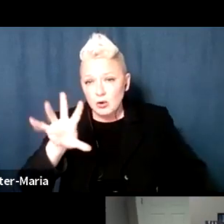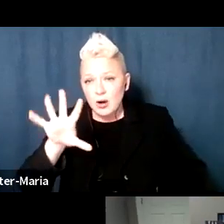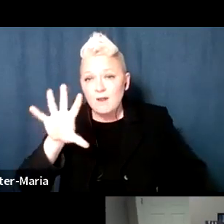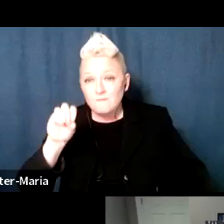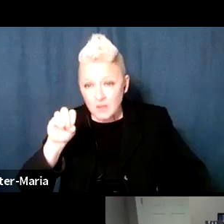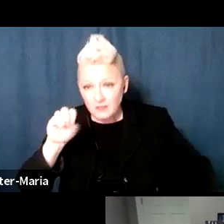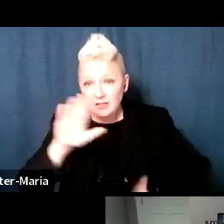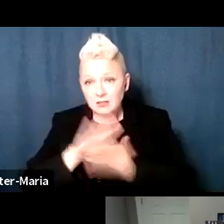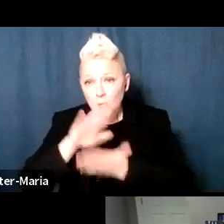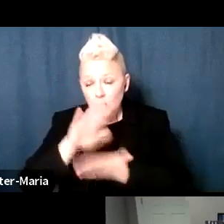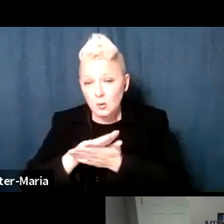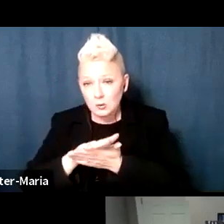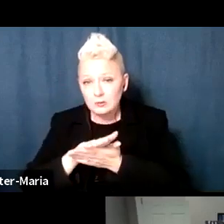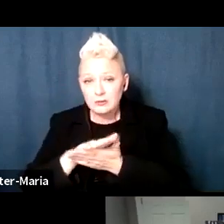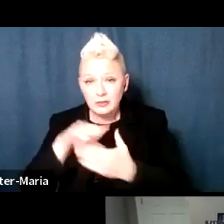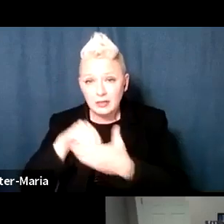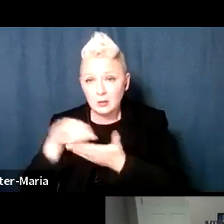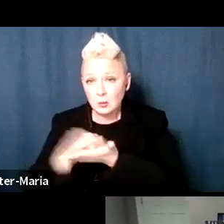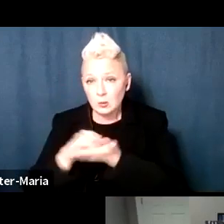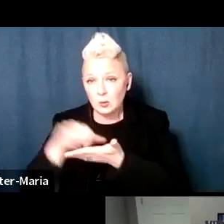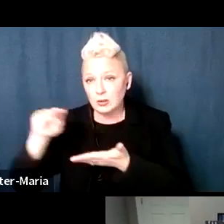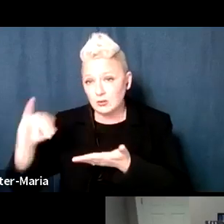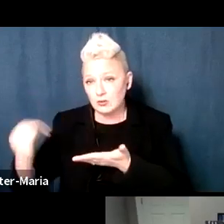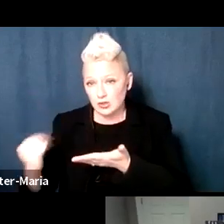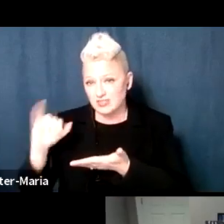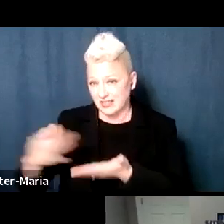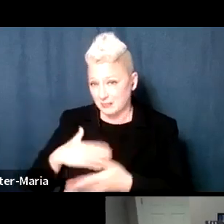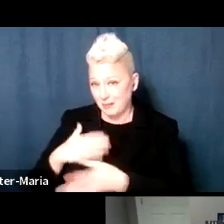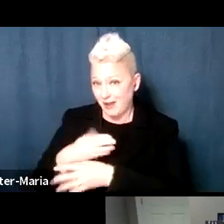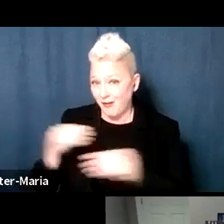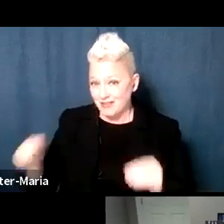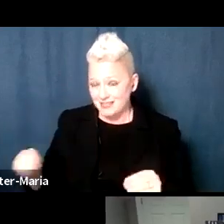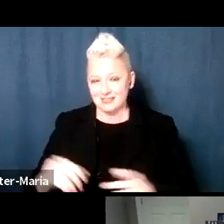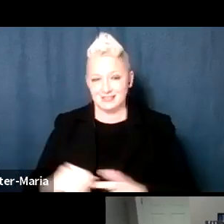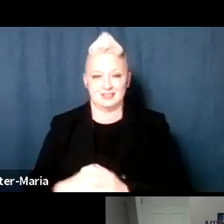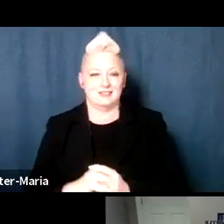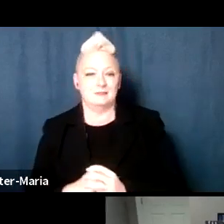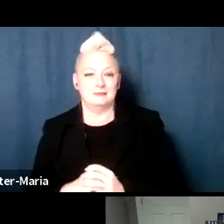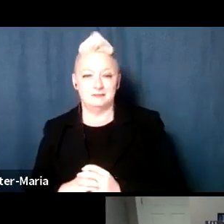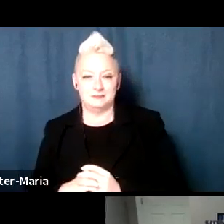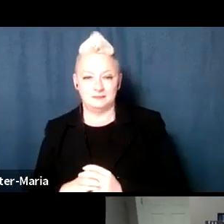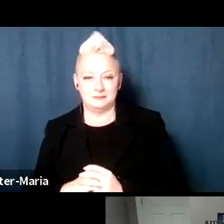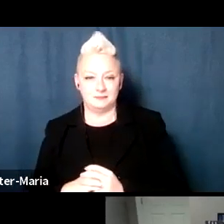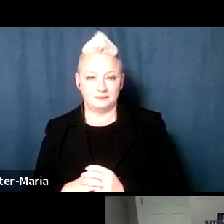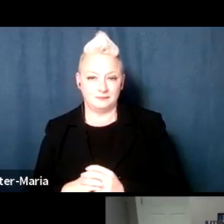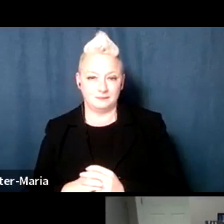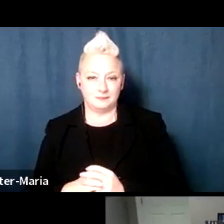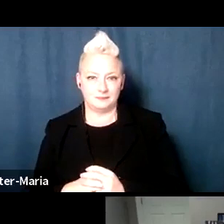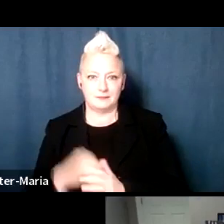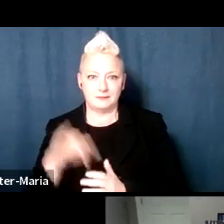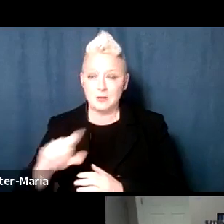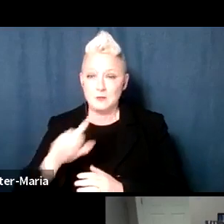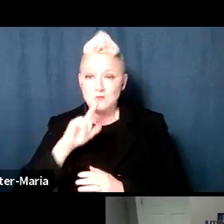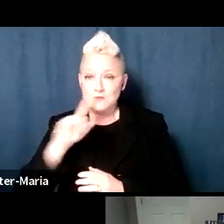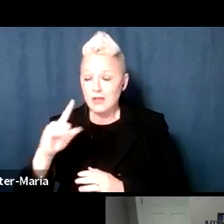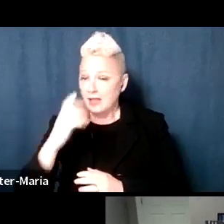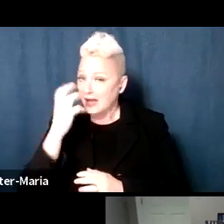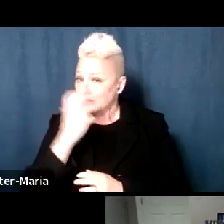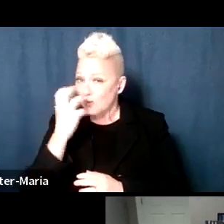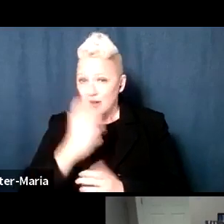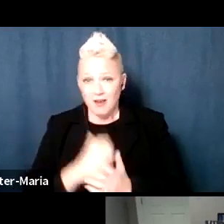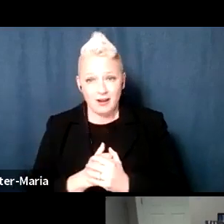mark in New York and New Jersey. That's my office. And that's really, really extraordinary.